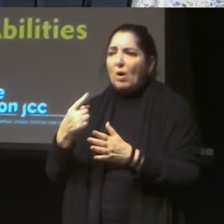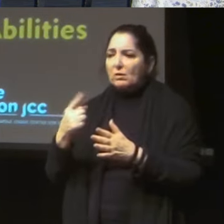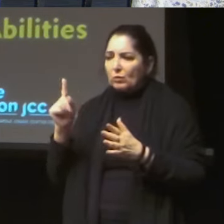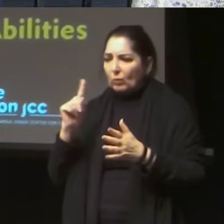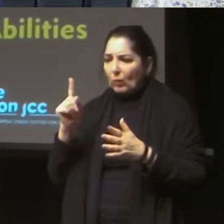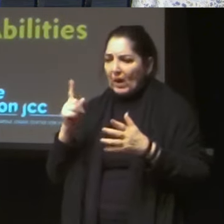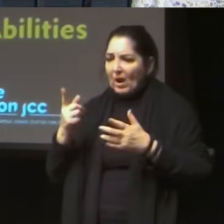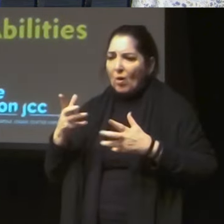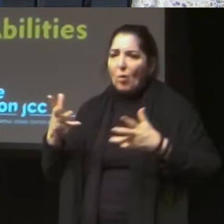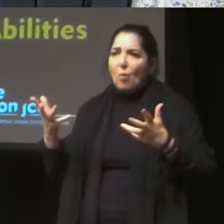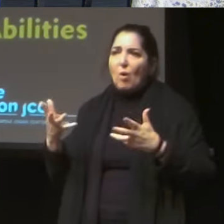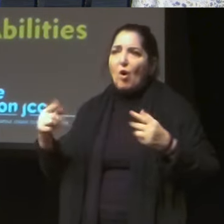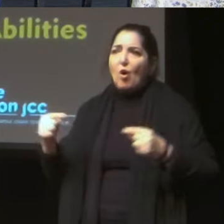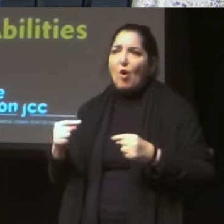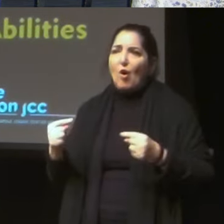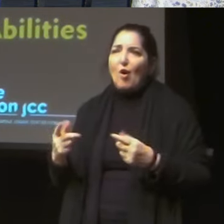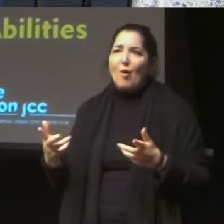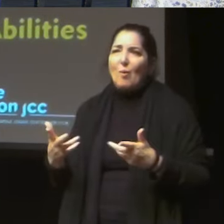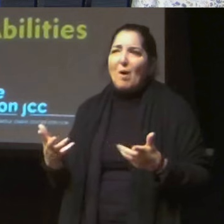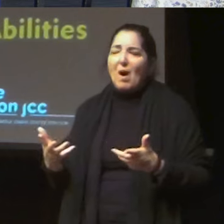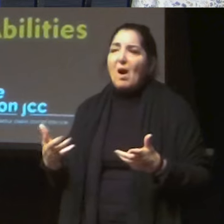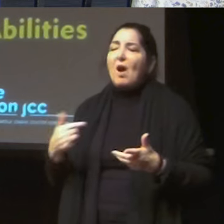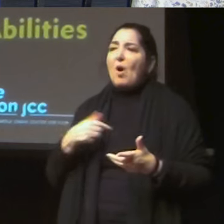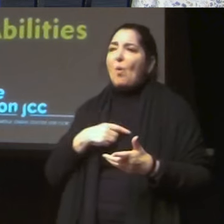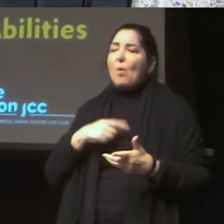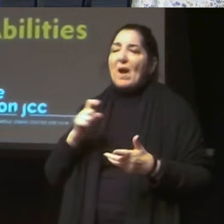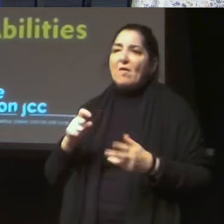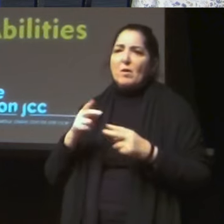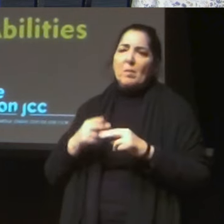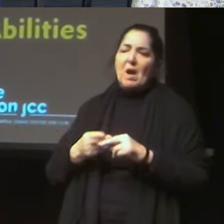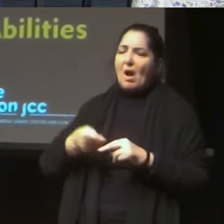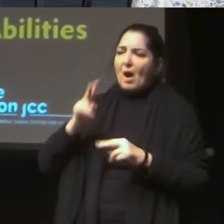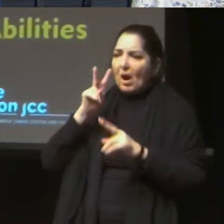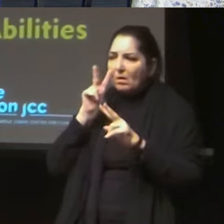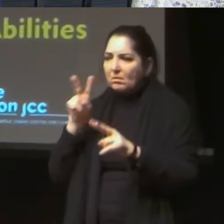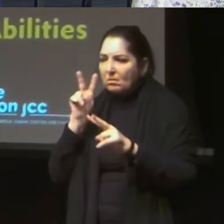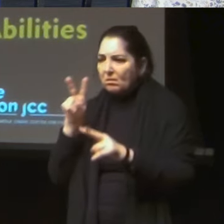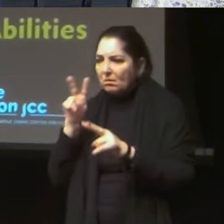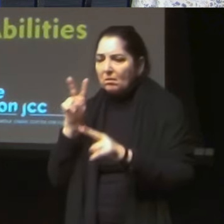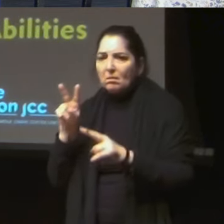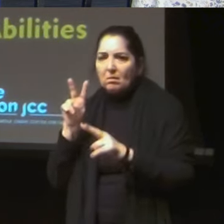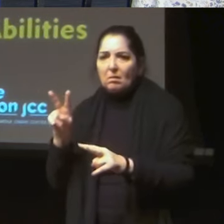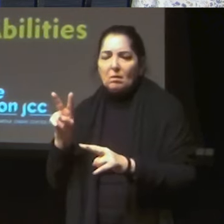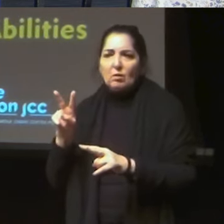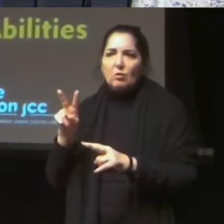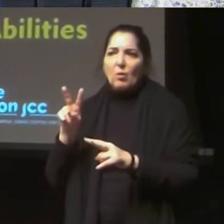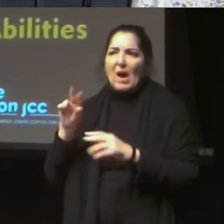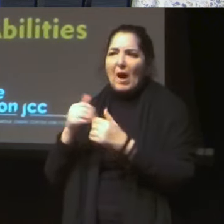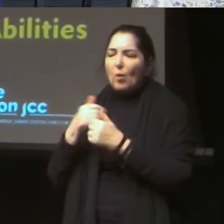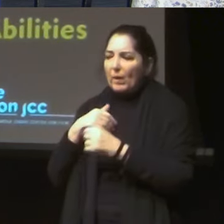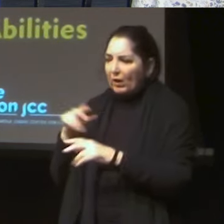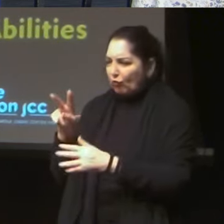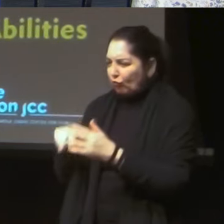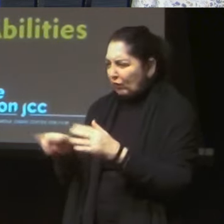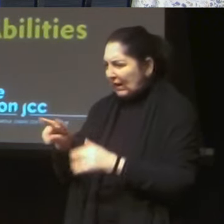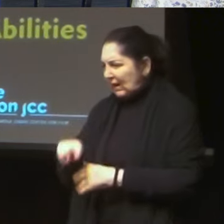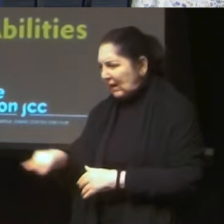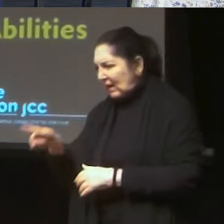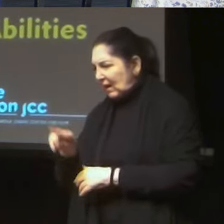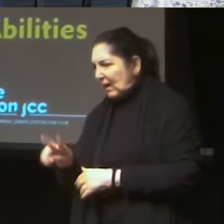read his behaviors and whether or not he changes his, uh, mood on any given day. Um, and so I just really wanted that